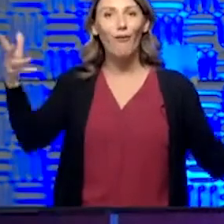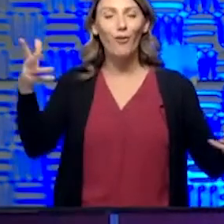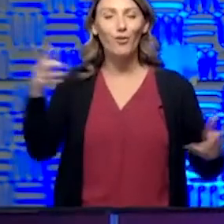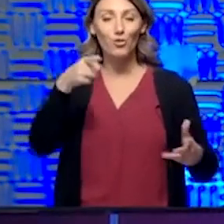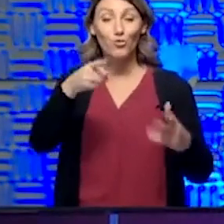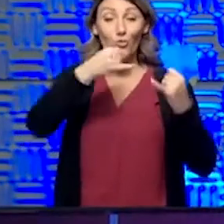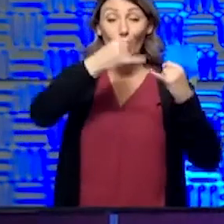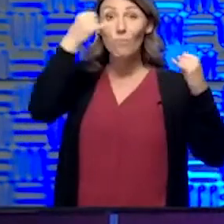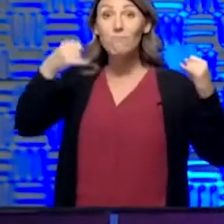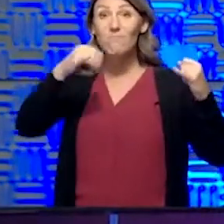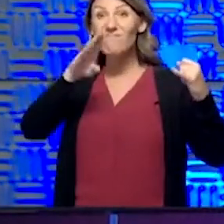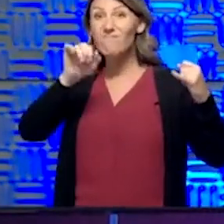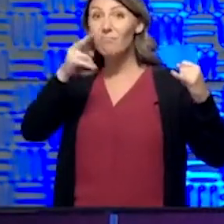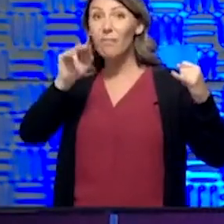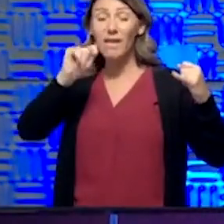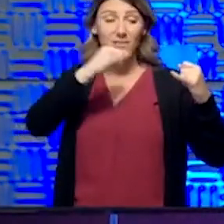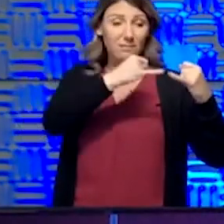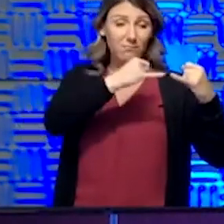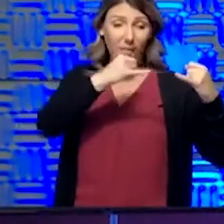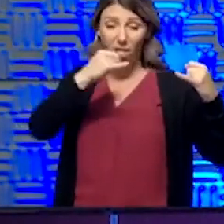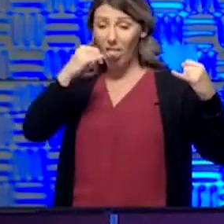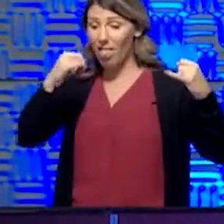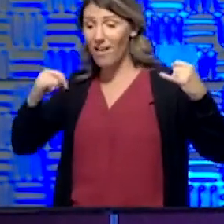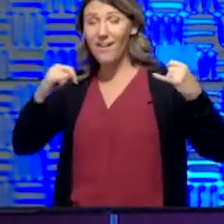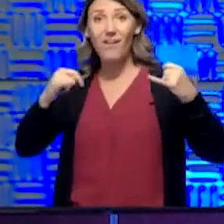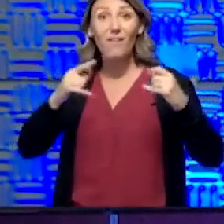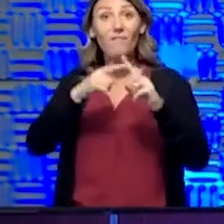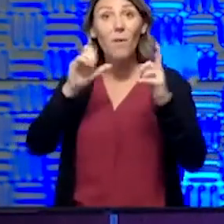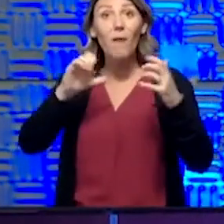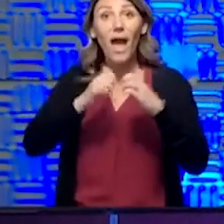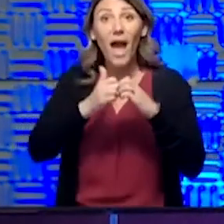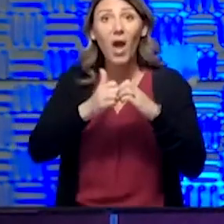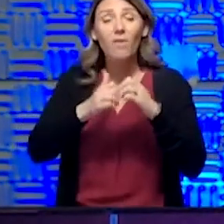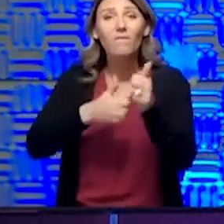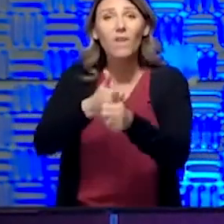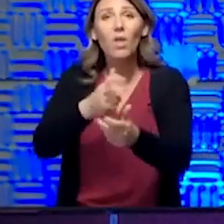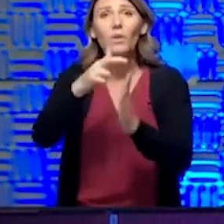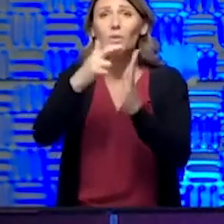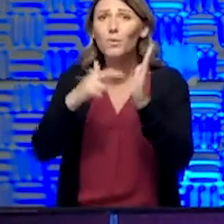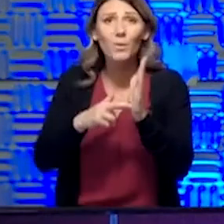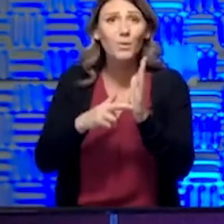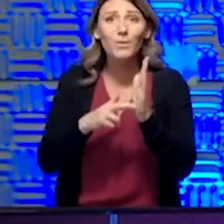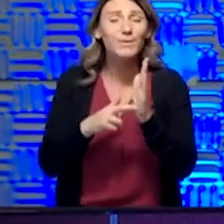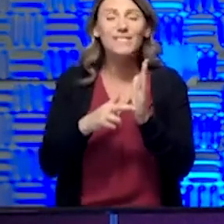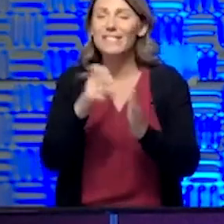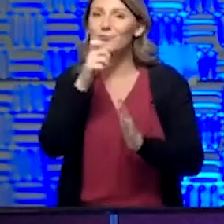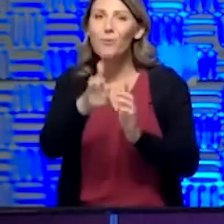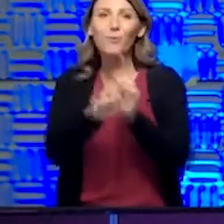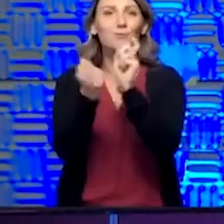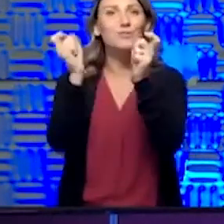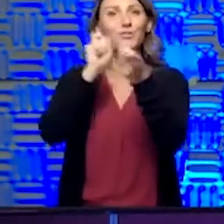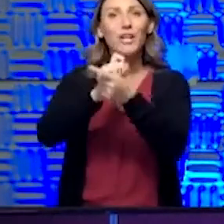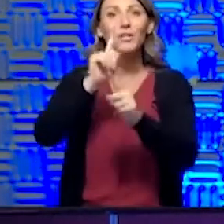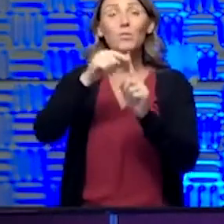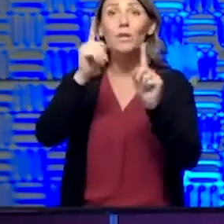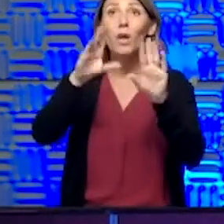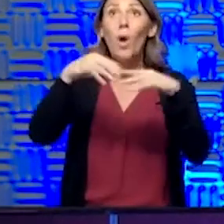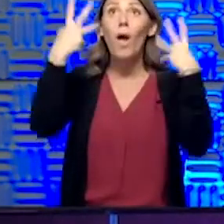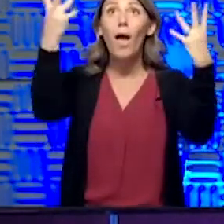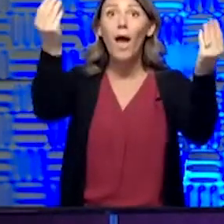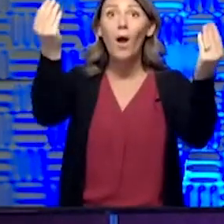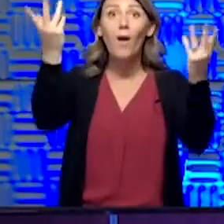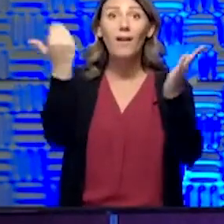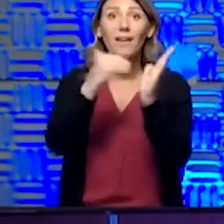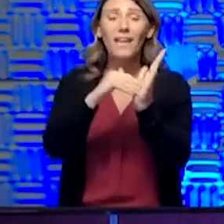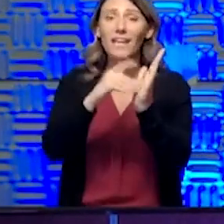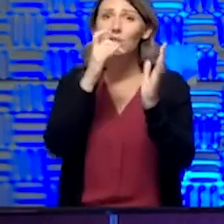by following the guidelines and doing the rules. Those don't change. Even as you start to go back out there, don't bend